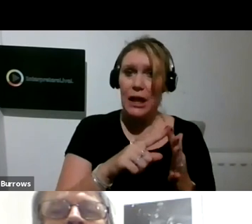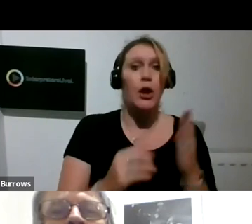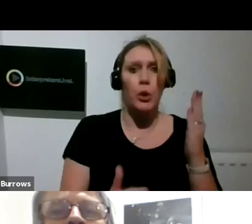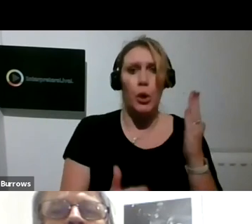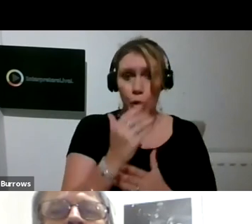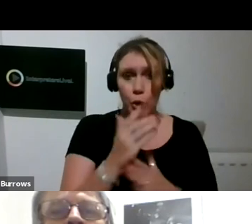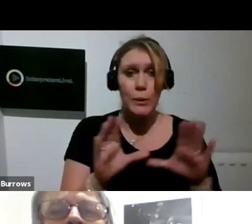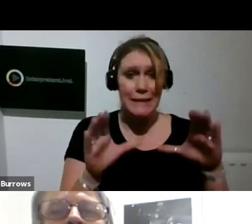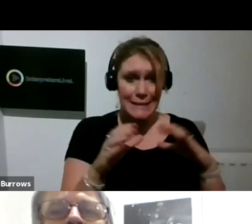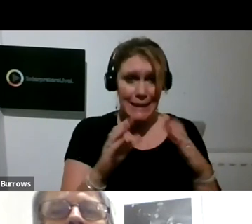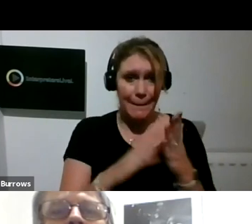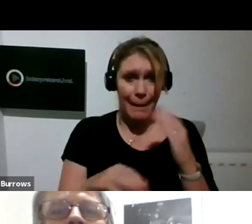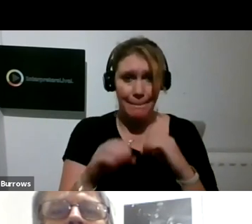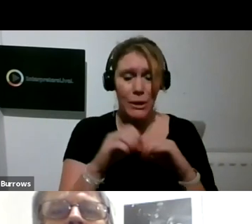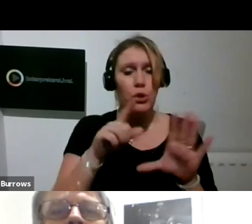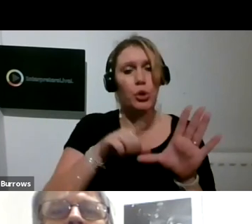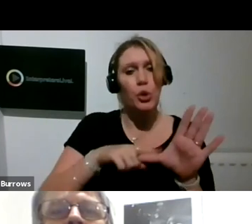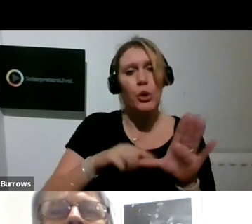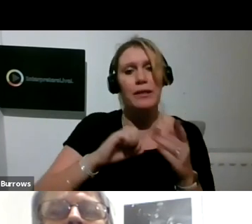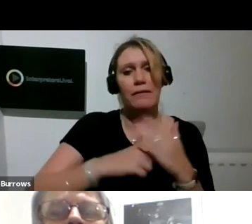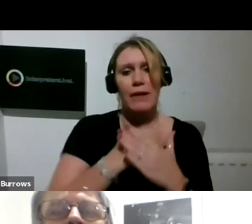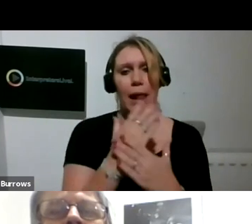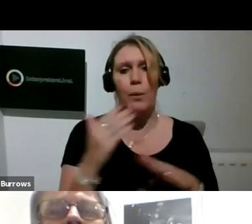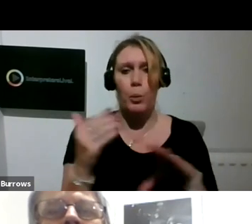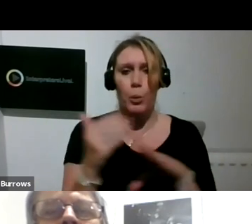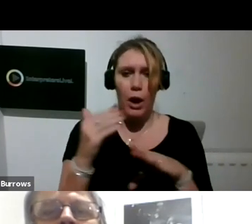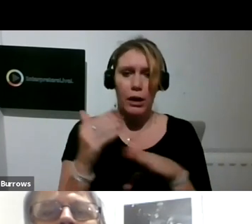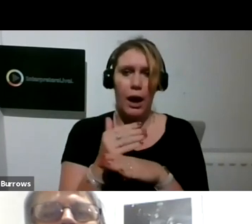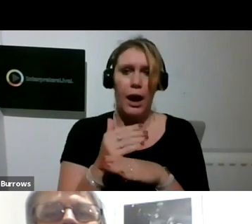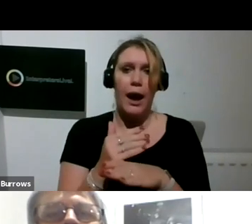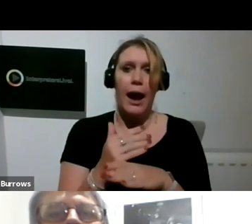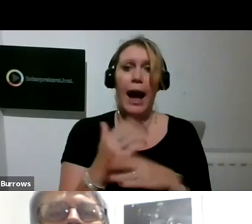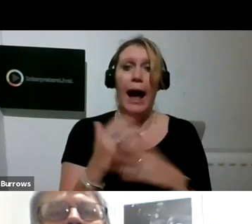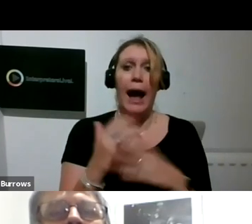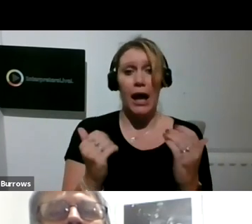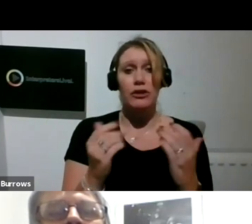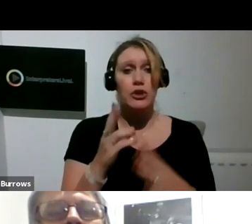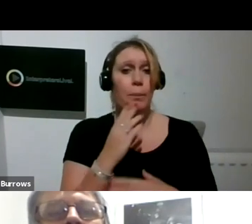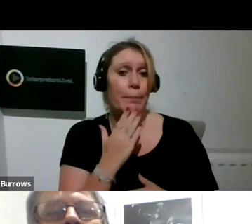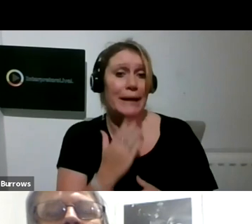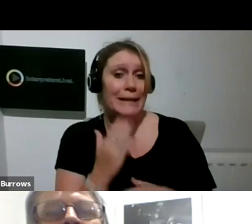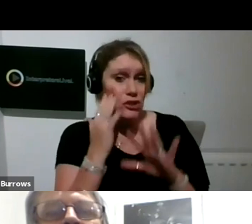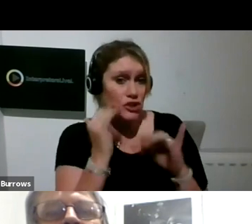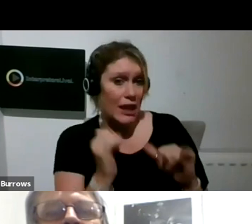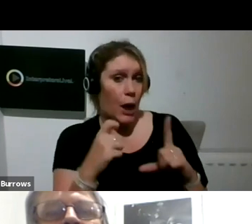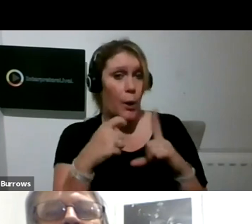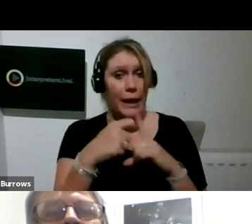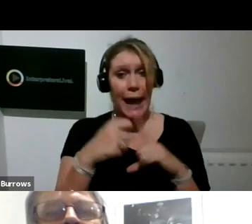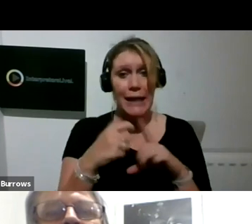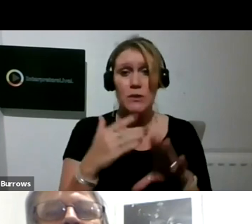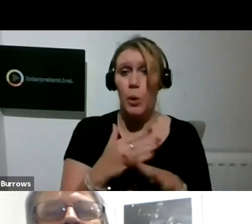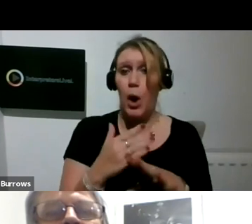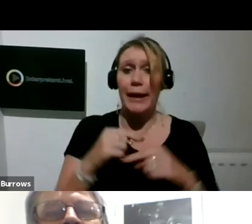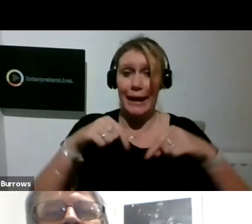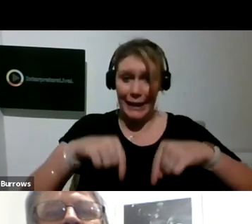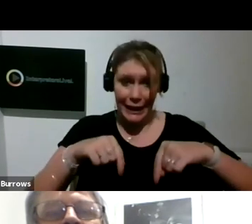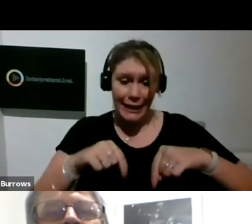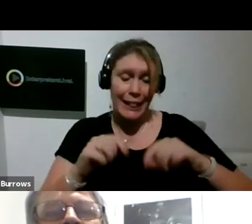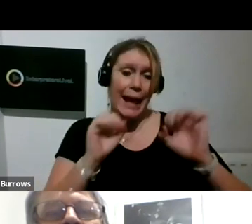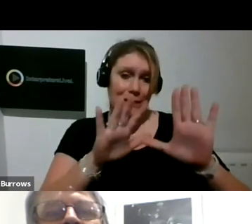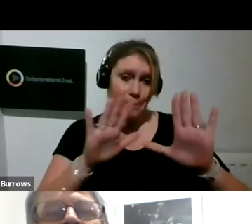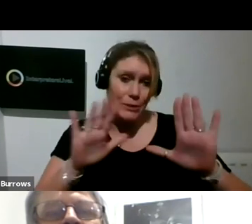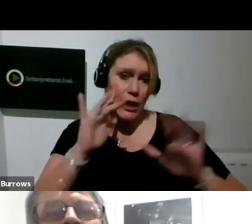who's our youth development worker. And I also encourage you to check out Kate's work both in the exhibition and